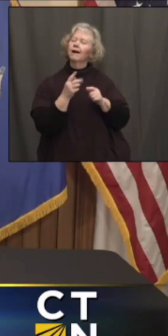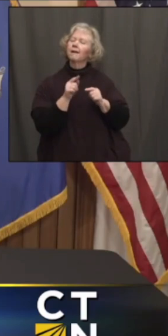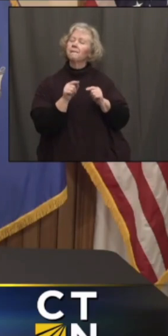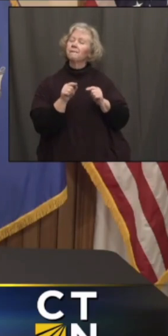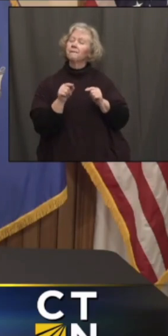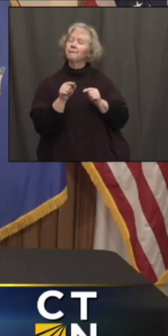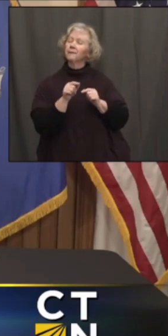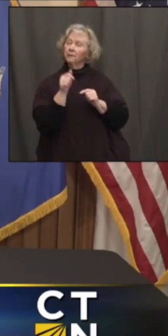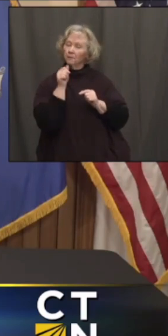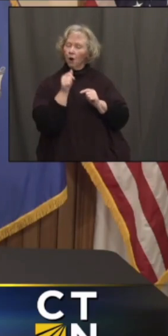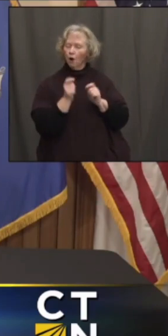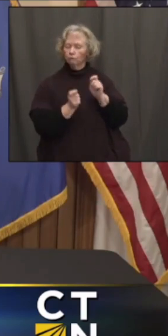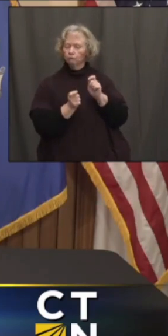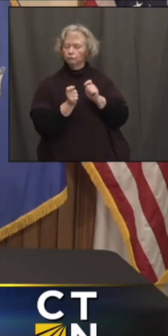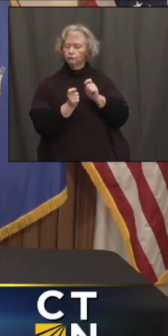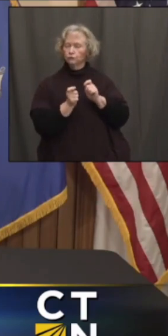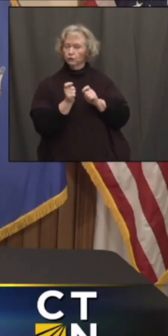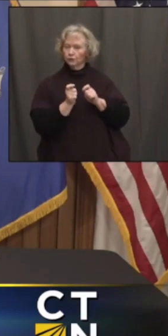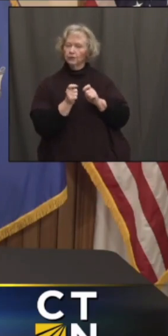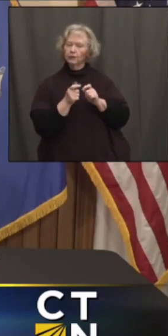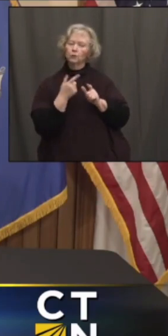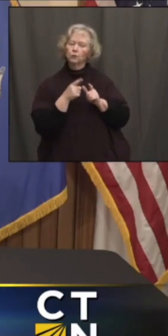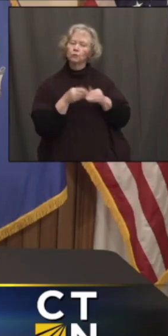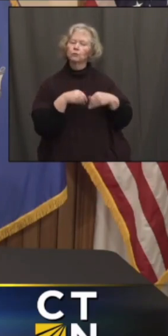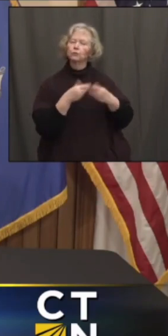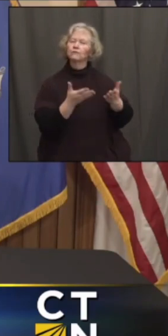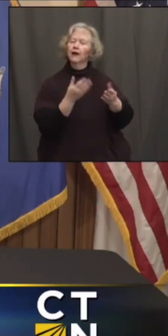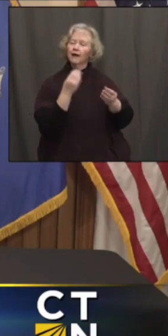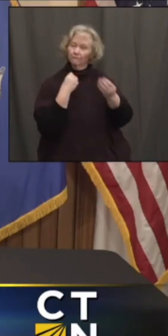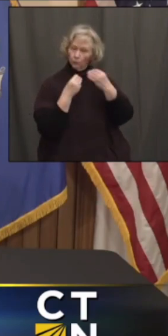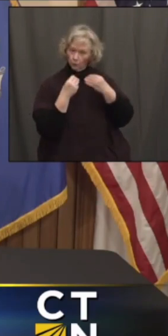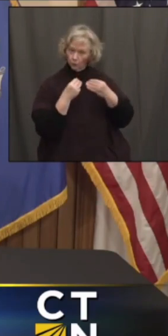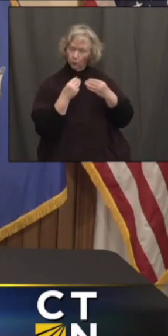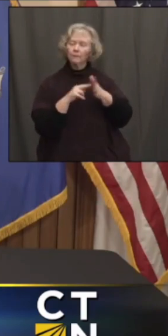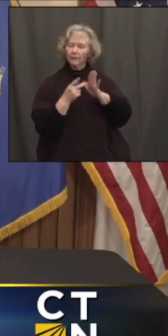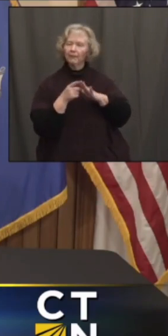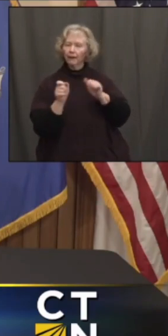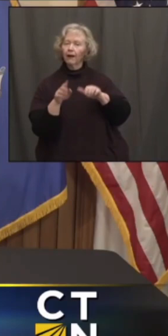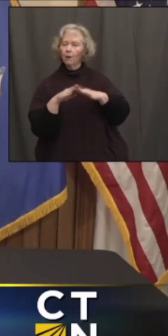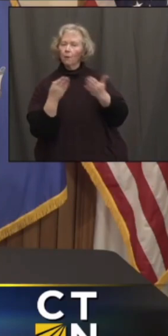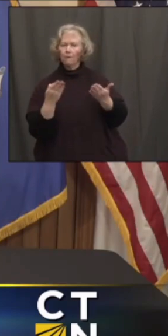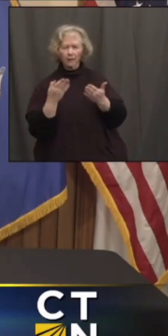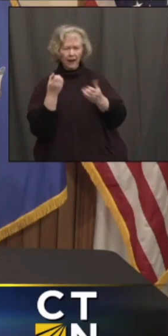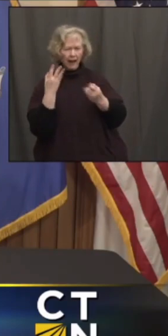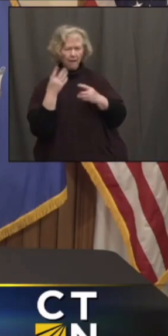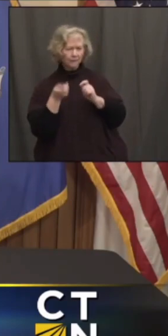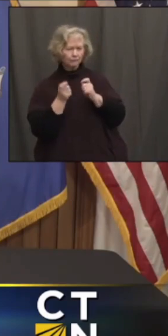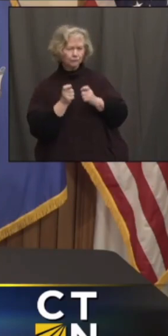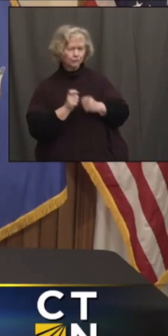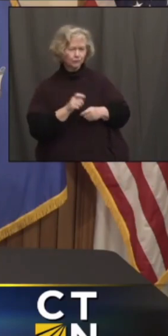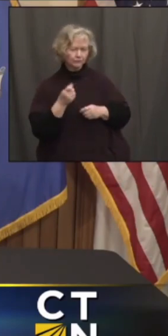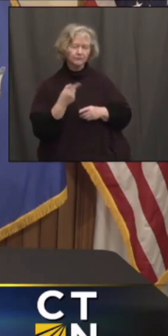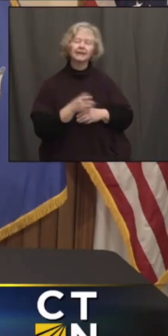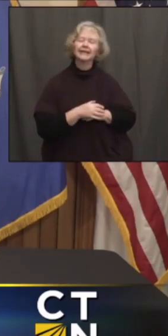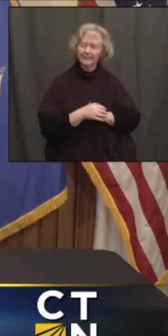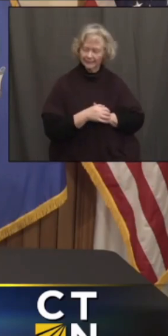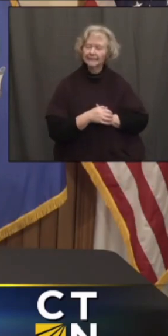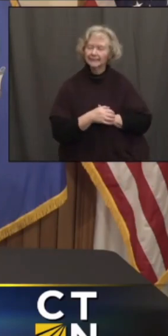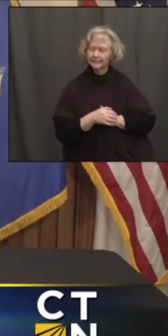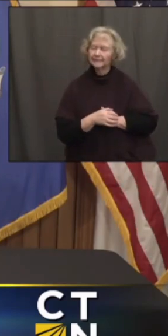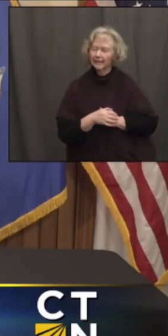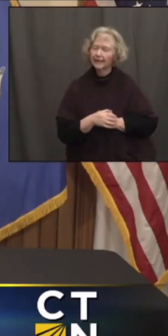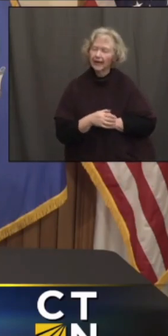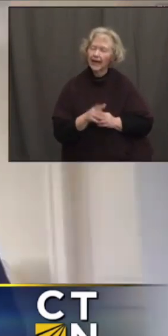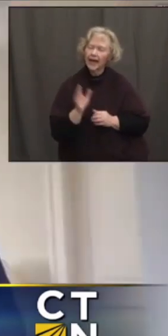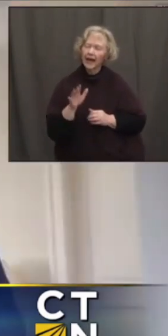their business model to include food so that they can't remain open? Do you know that, David? Yeah, Matt, that's a great